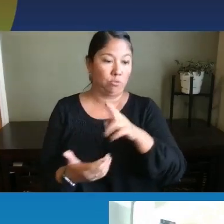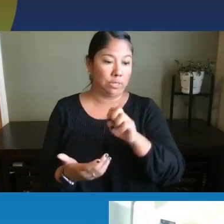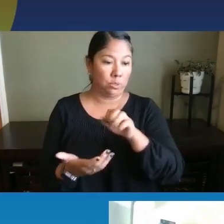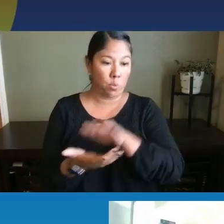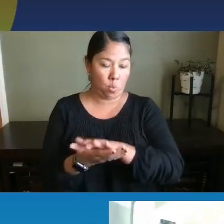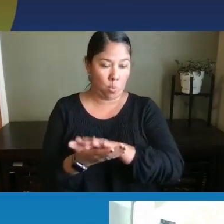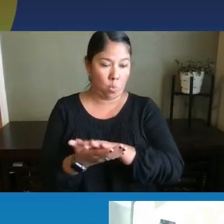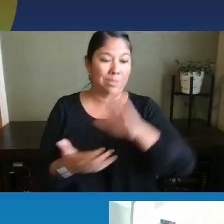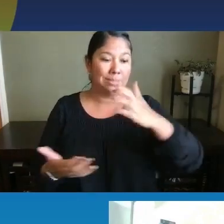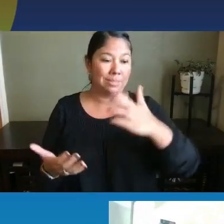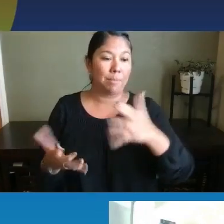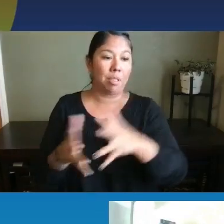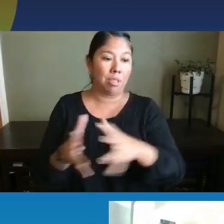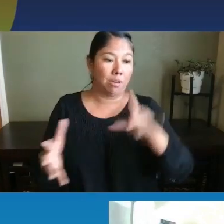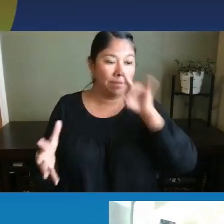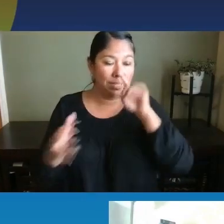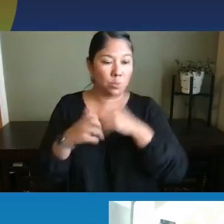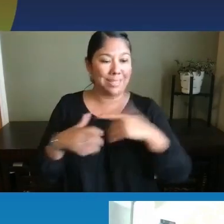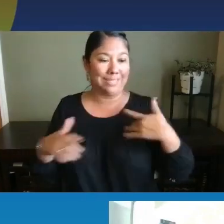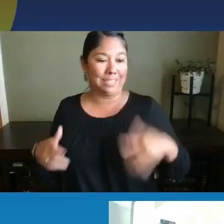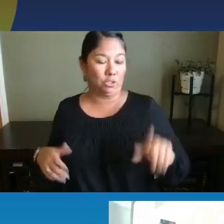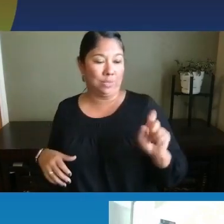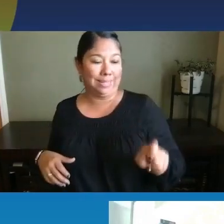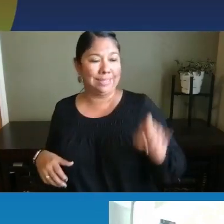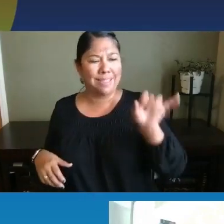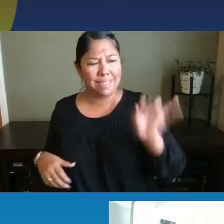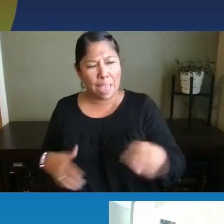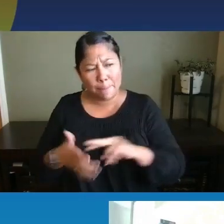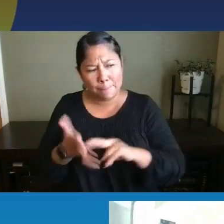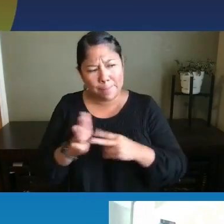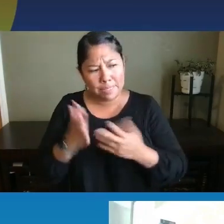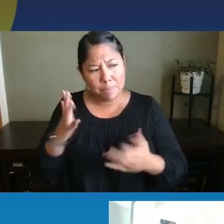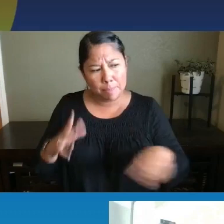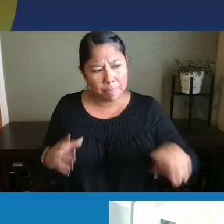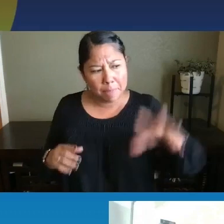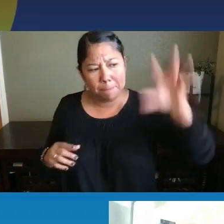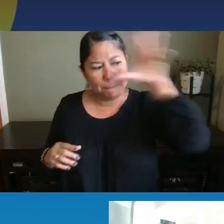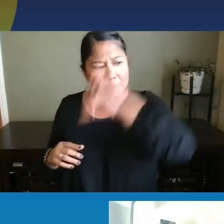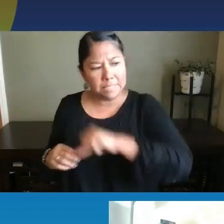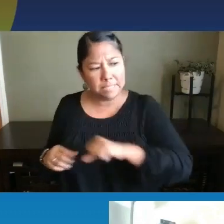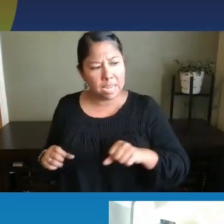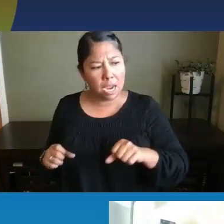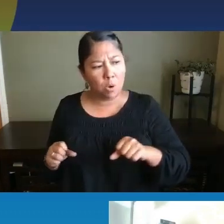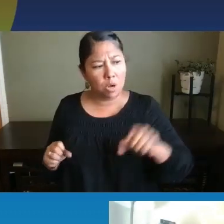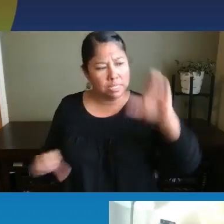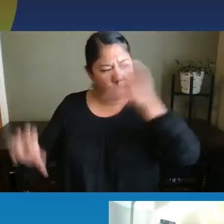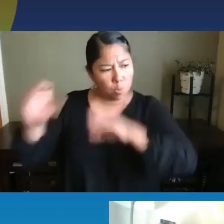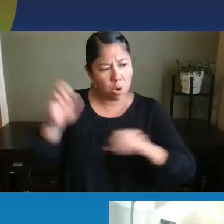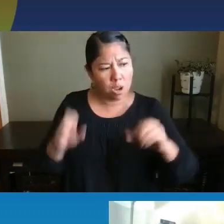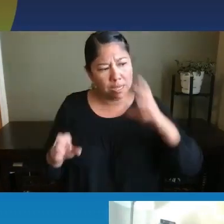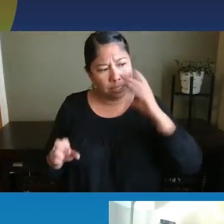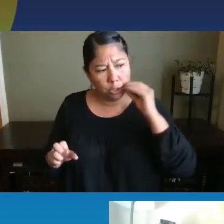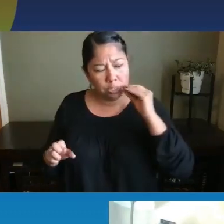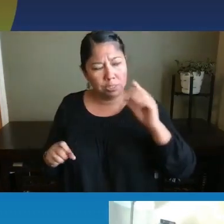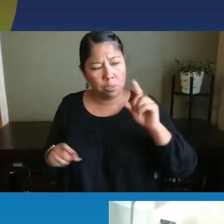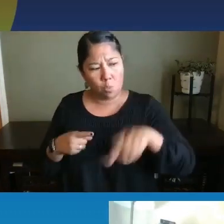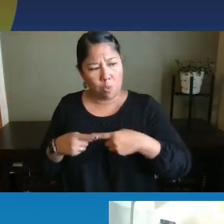kiddos with sensory needs. Does this mean they might've missed out on exploring experiences as an infant?